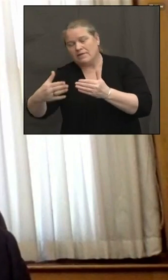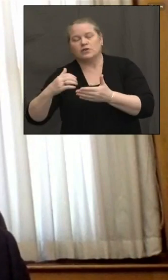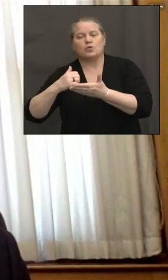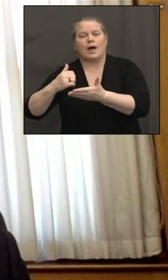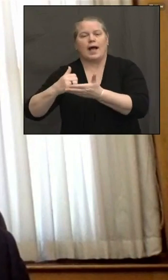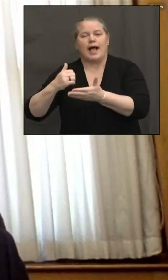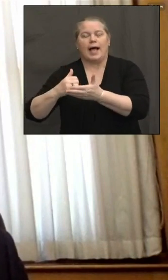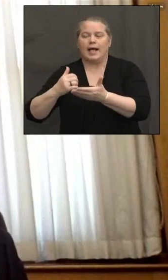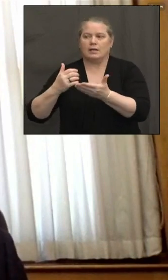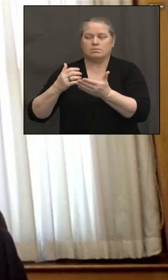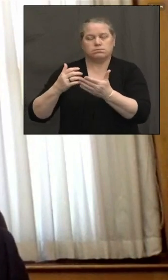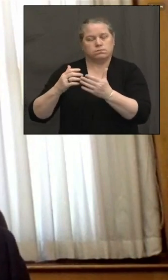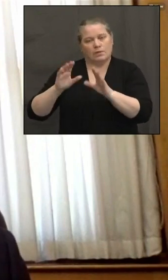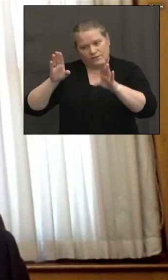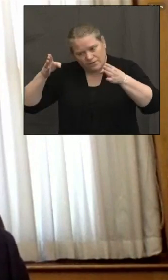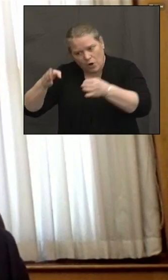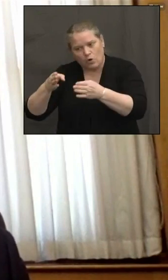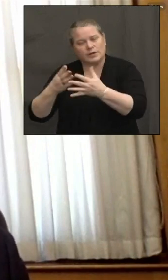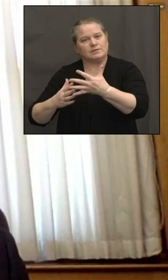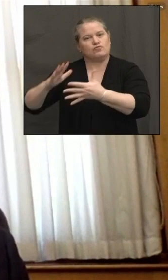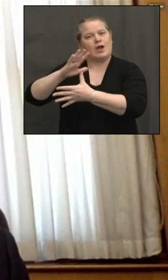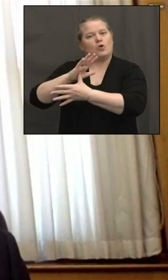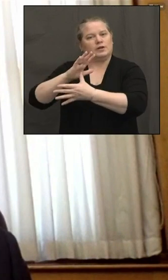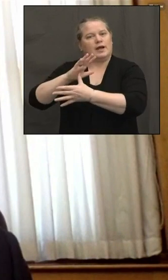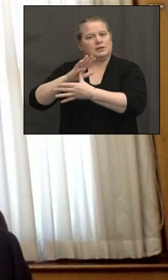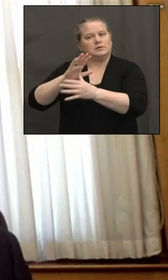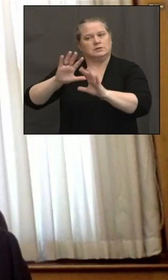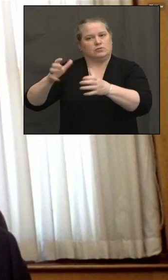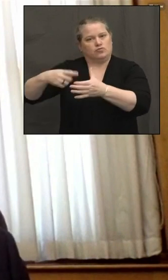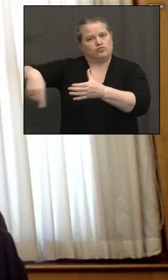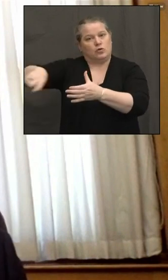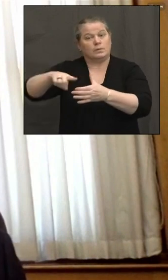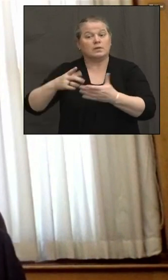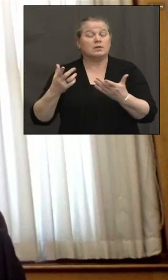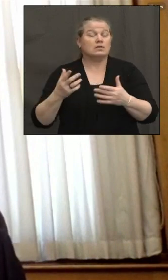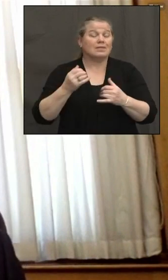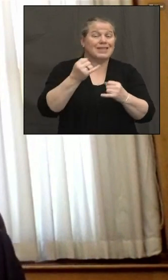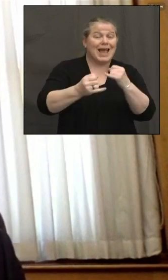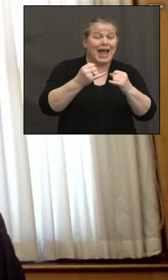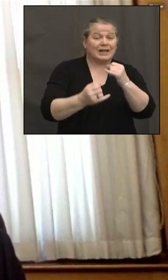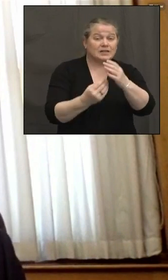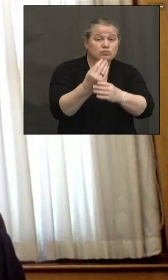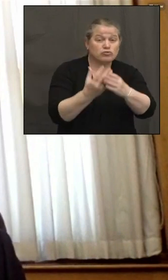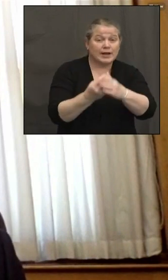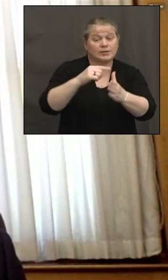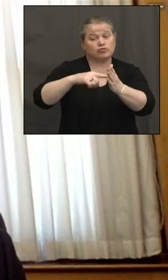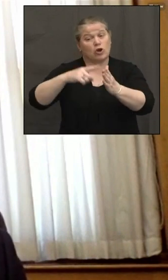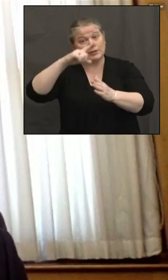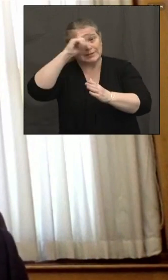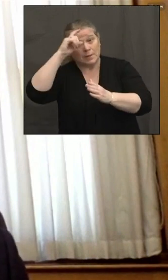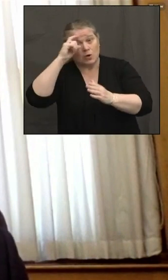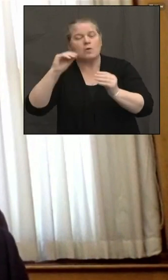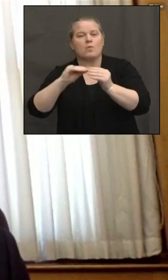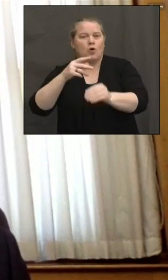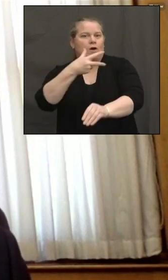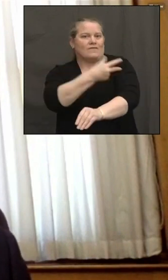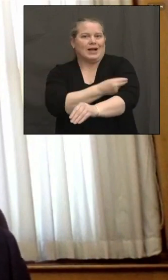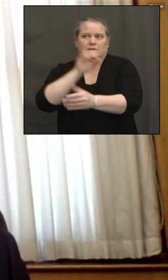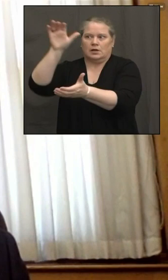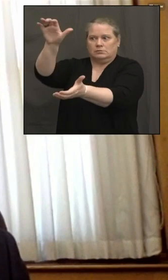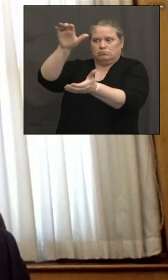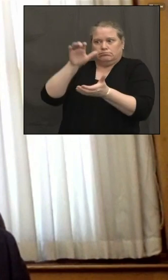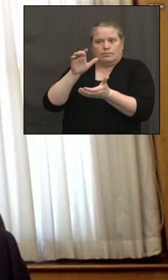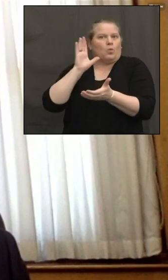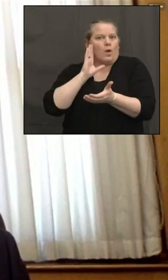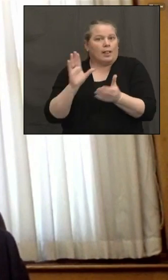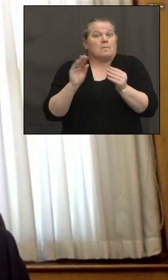kind of prioritized populations. By the time we get to the late spring, the summer, we're going to have more vaccine than we're going to have people who want to take it. So we envision these